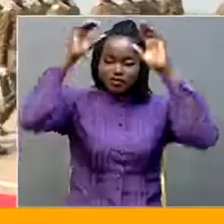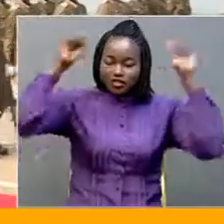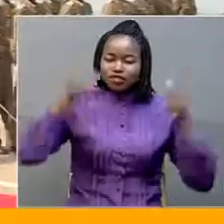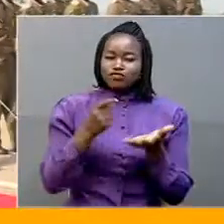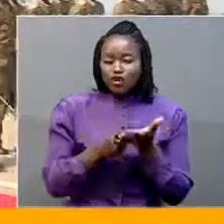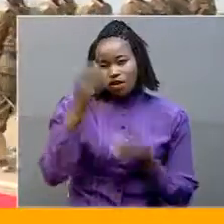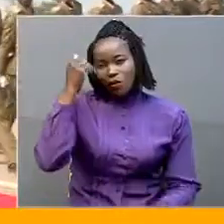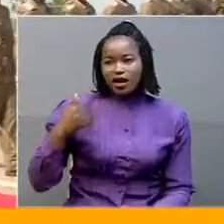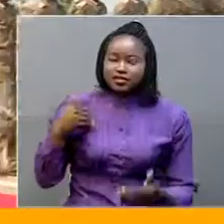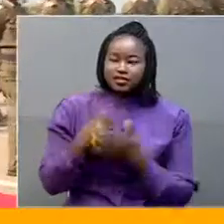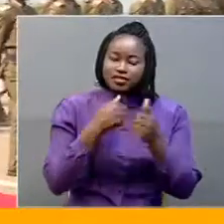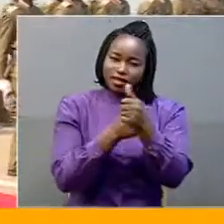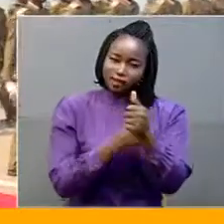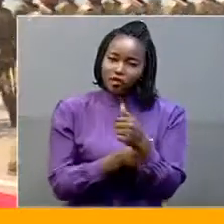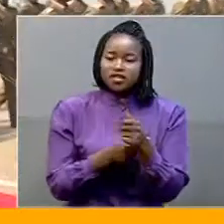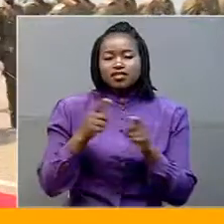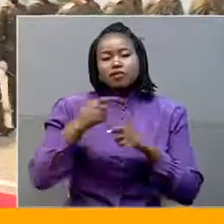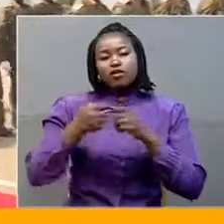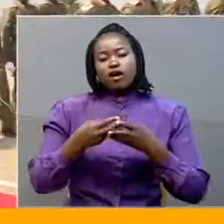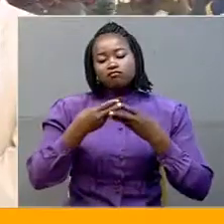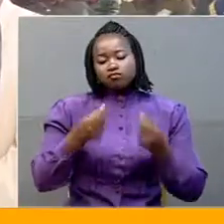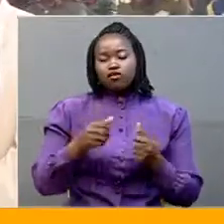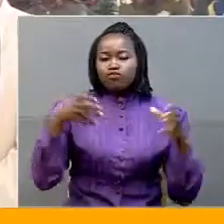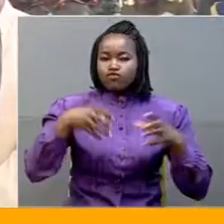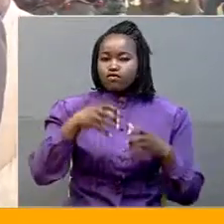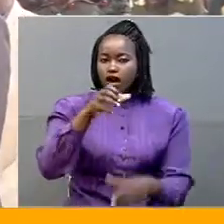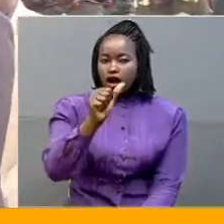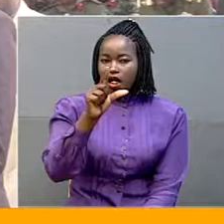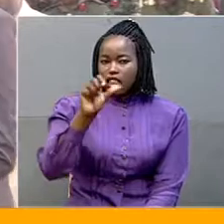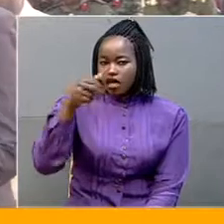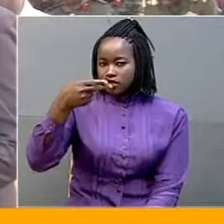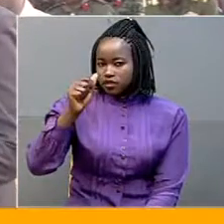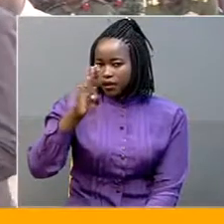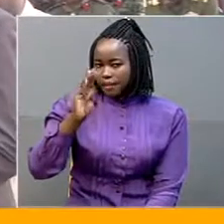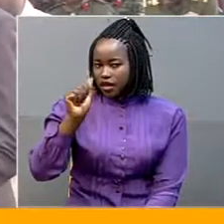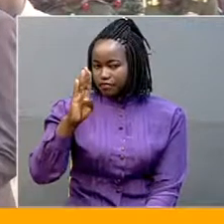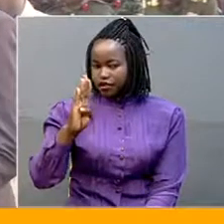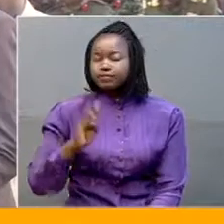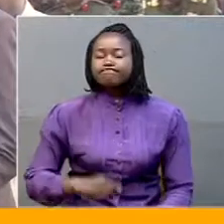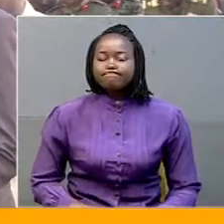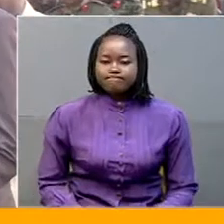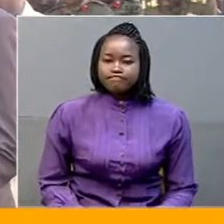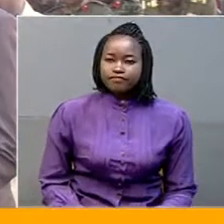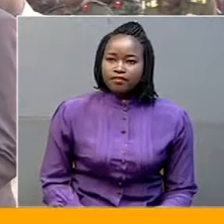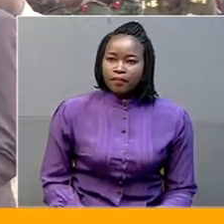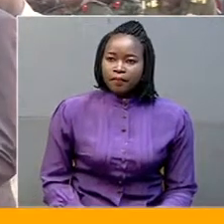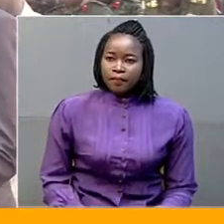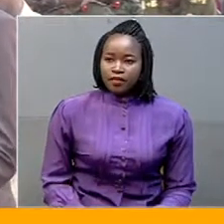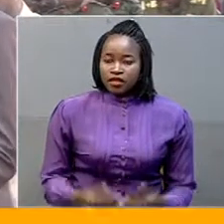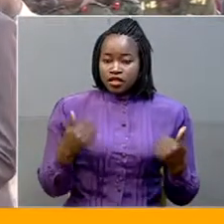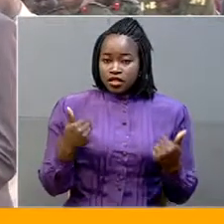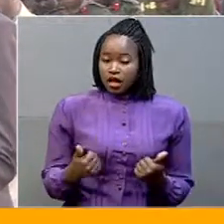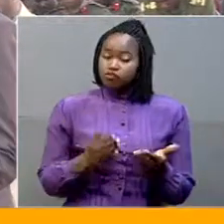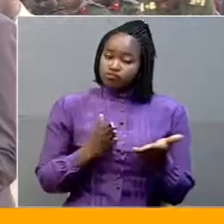support toward fighting of the al-shabaab terrorists he does not segregate he loves us as once this is the